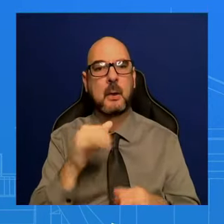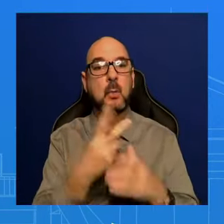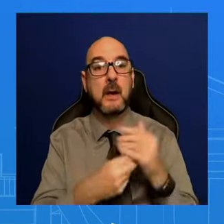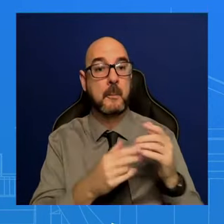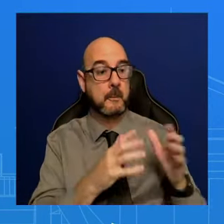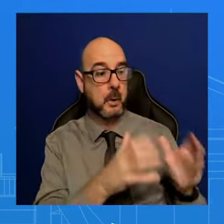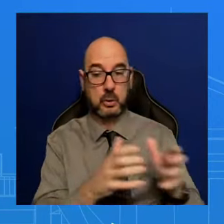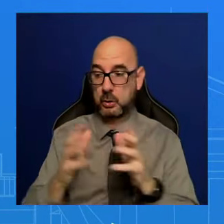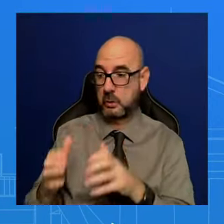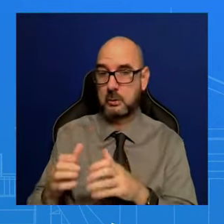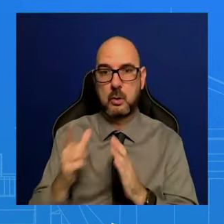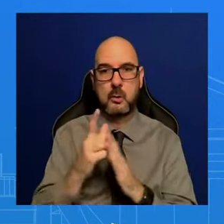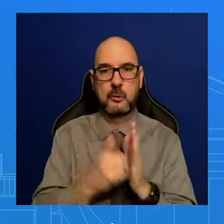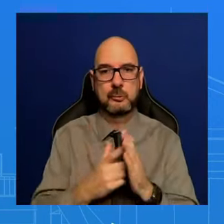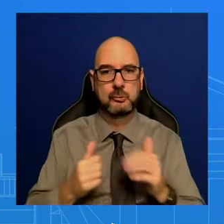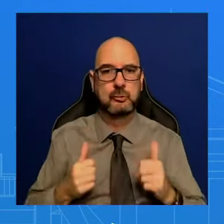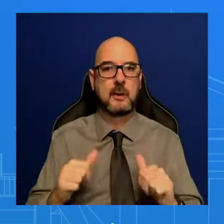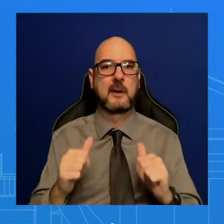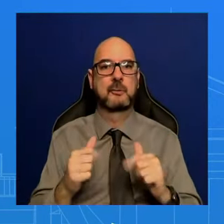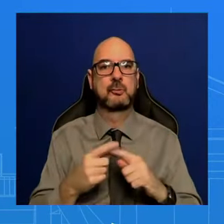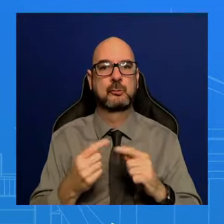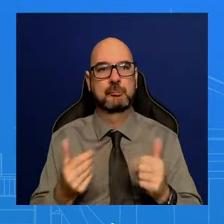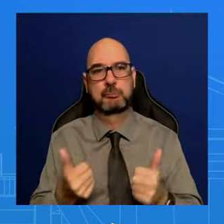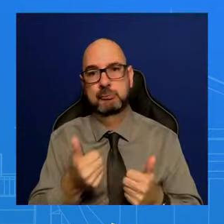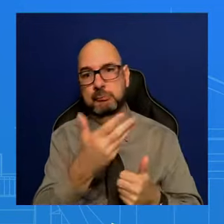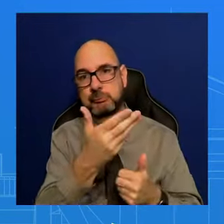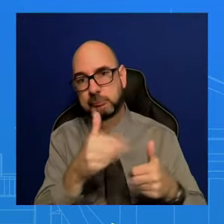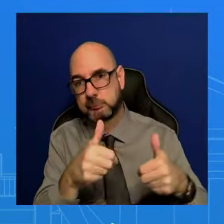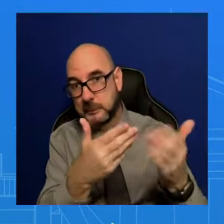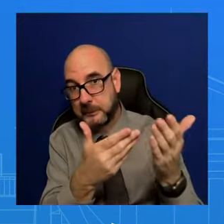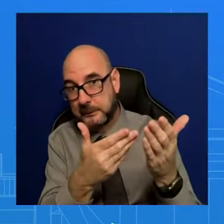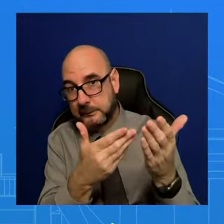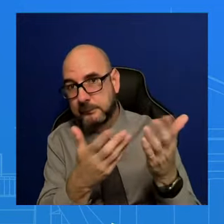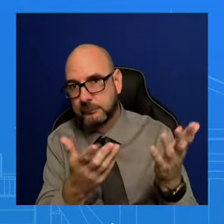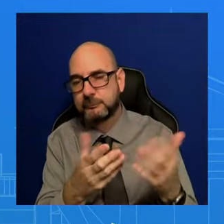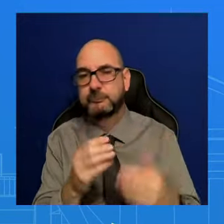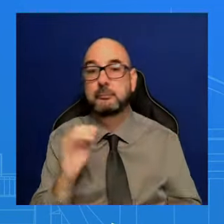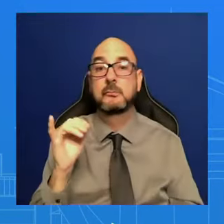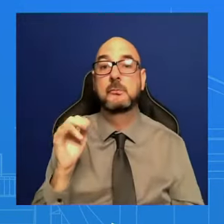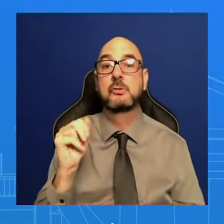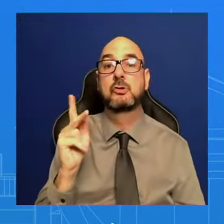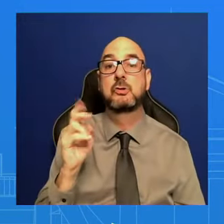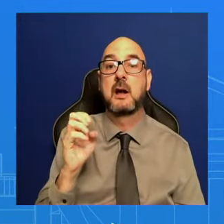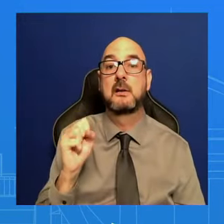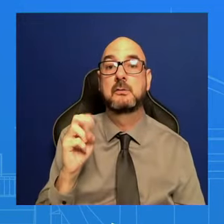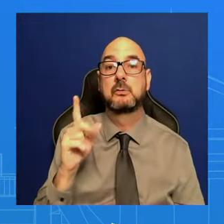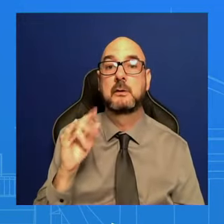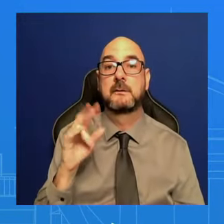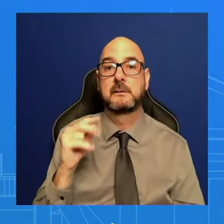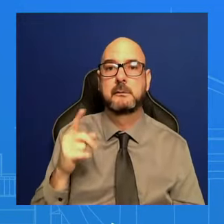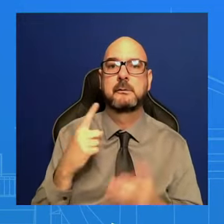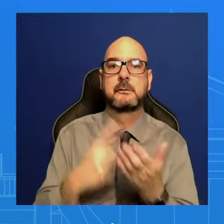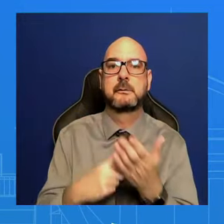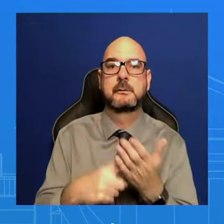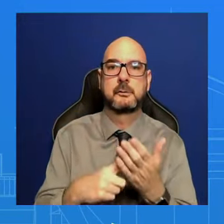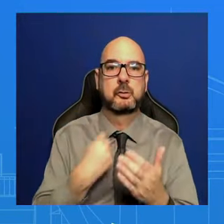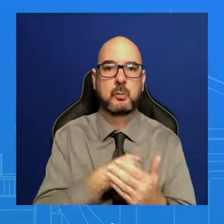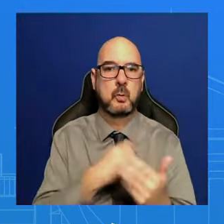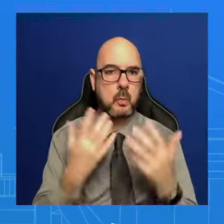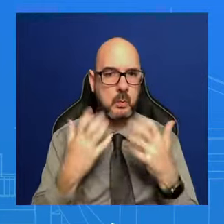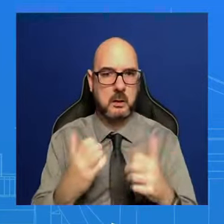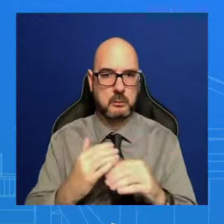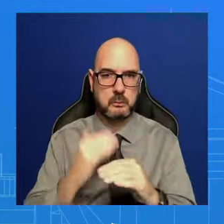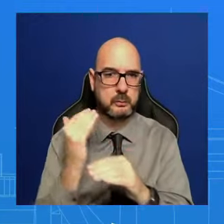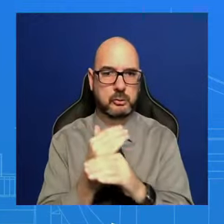that you heard from Jake about, that you're hearing from me about. It doesn't mean that we don't do the work to make sure that we protect Americans. And that's what we're going to do here.